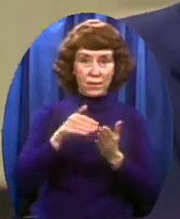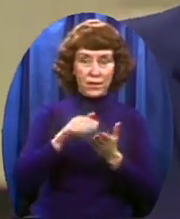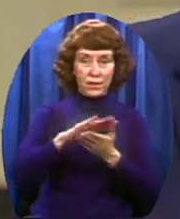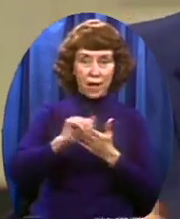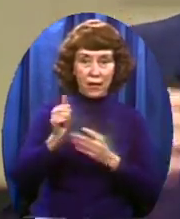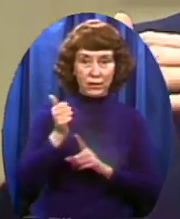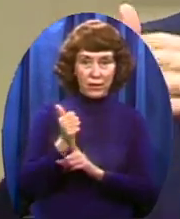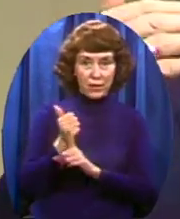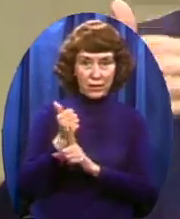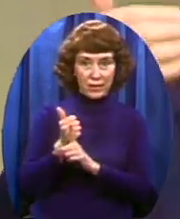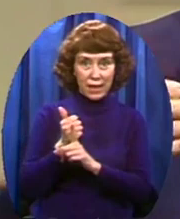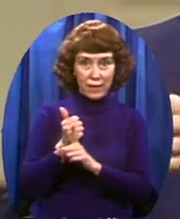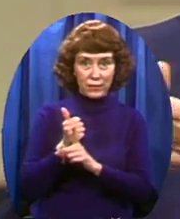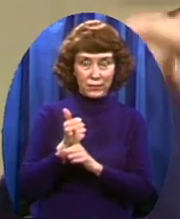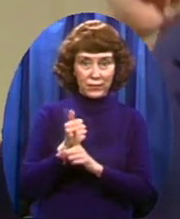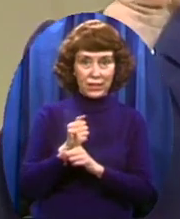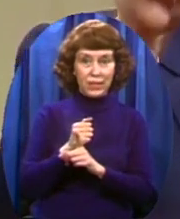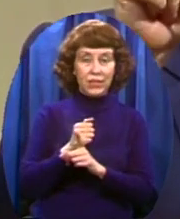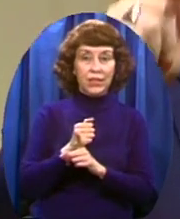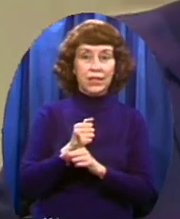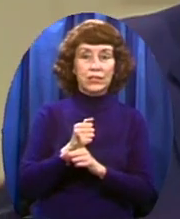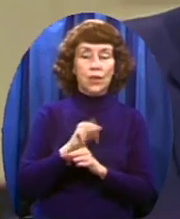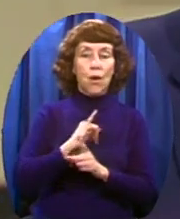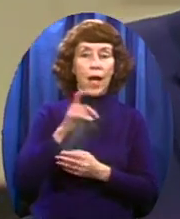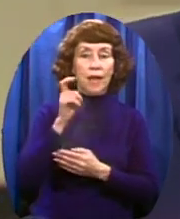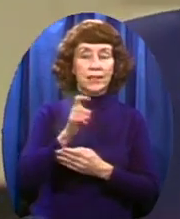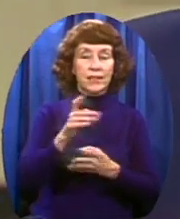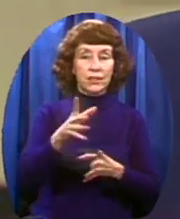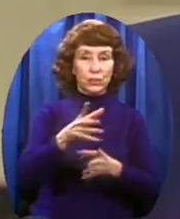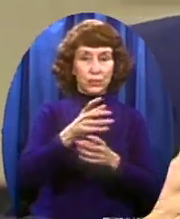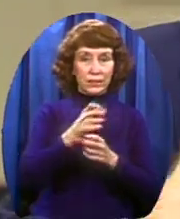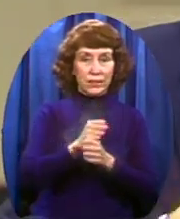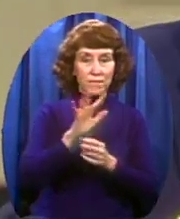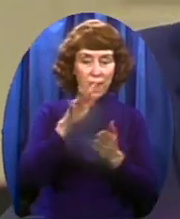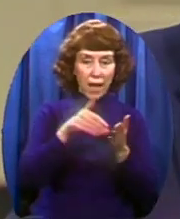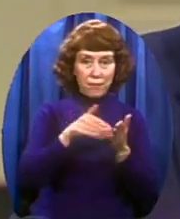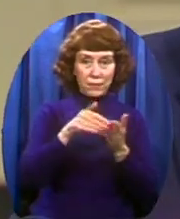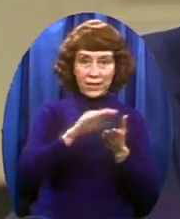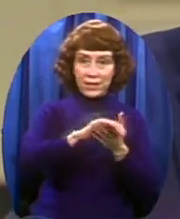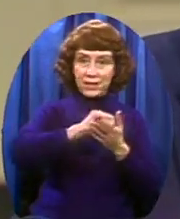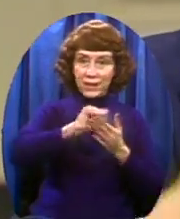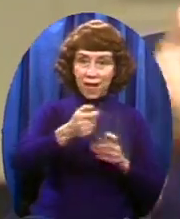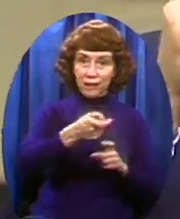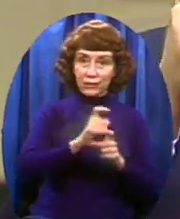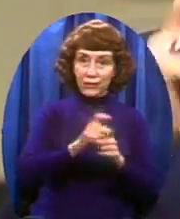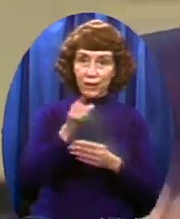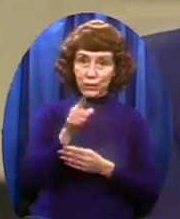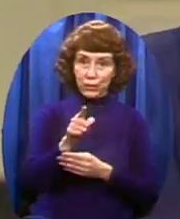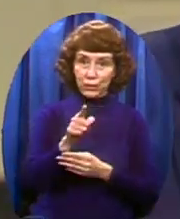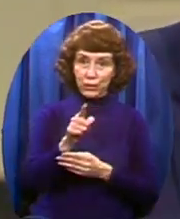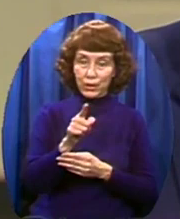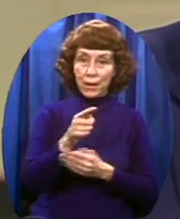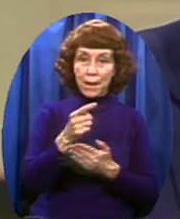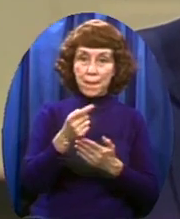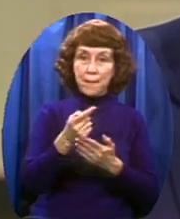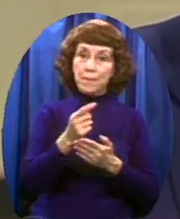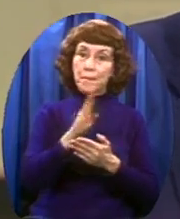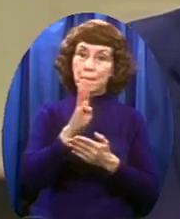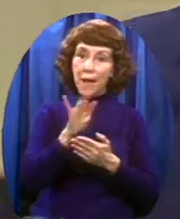I've received five million dollars from you You say, I can't give five million dollars Could you give five dollars?